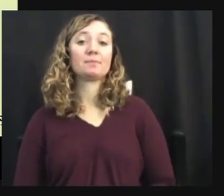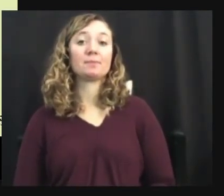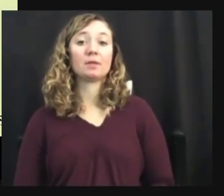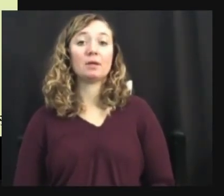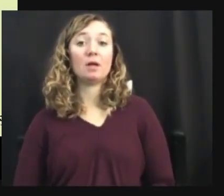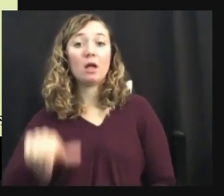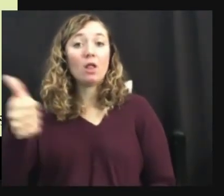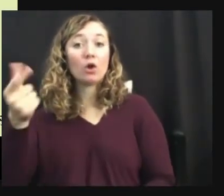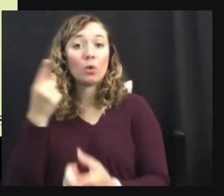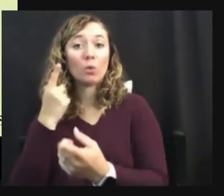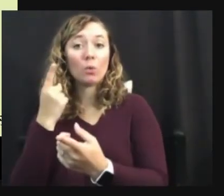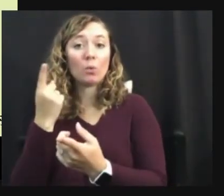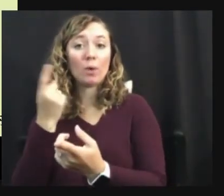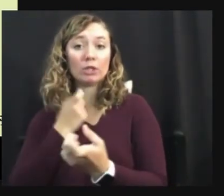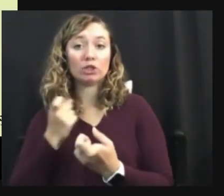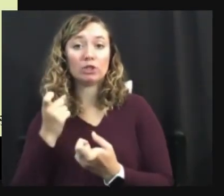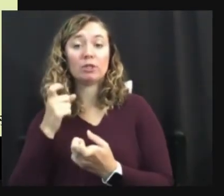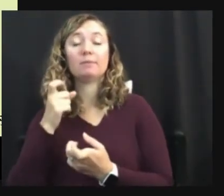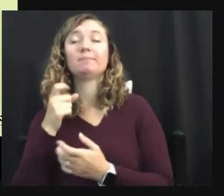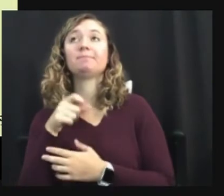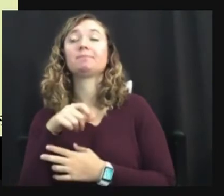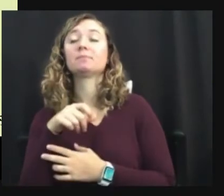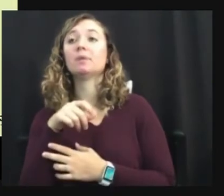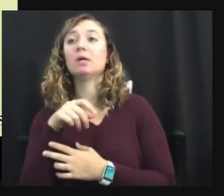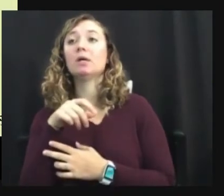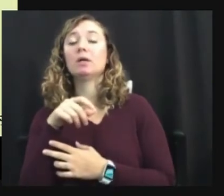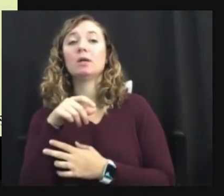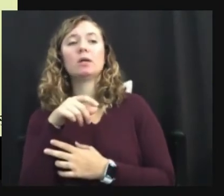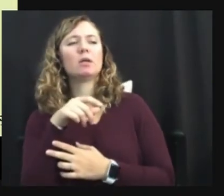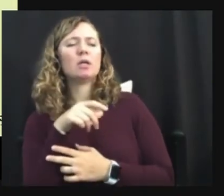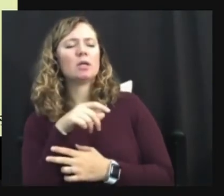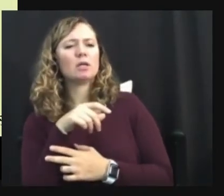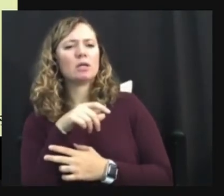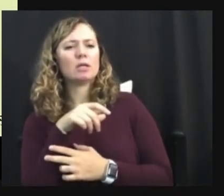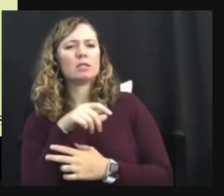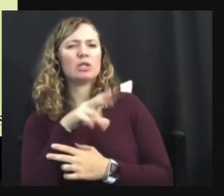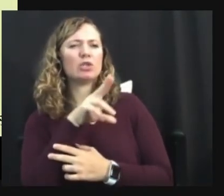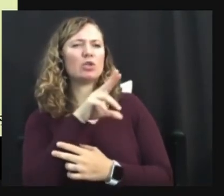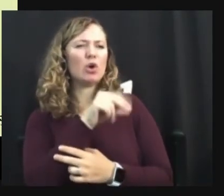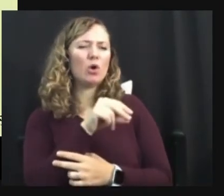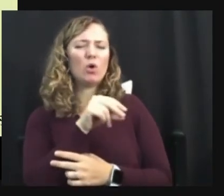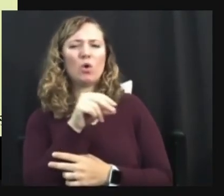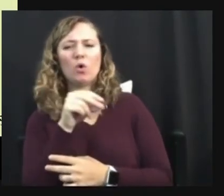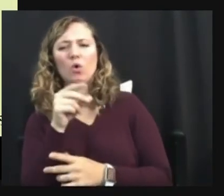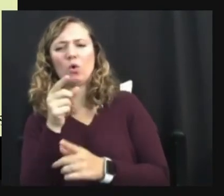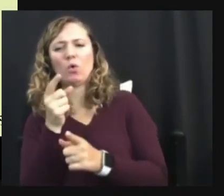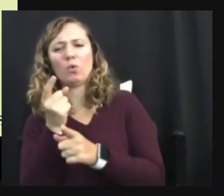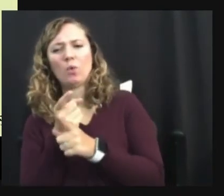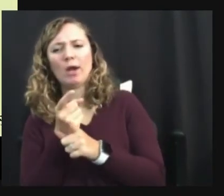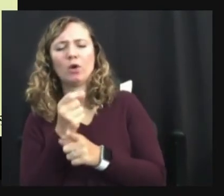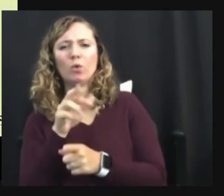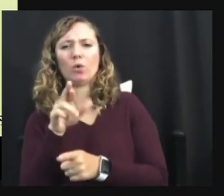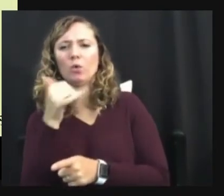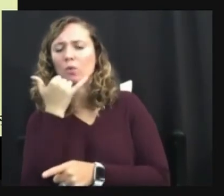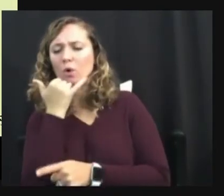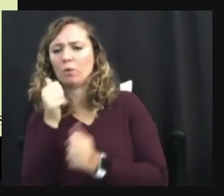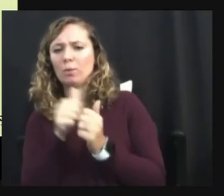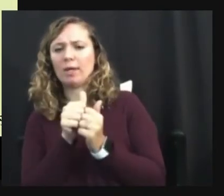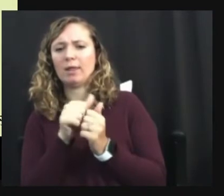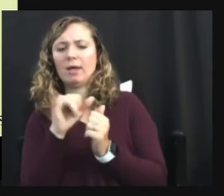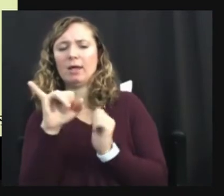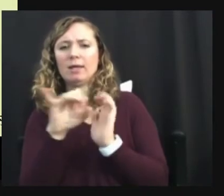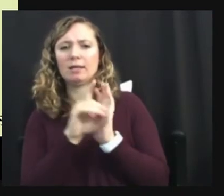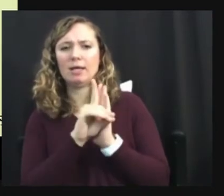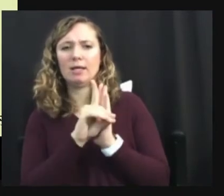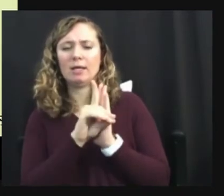another question from the chat is, um, isn't there no right or wrong with identity first versus person first language? It's a